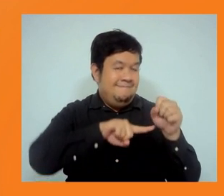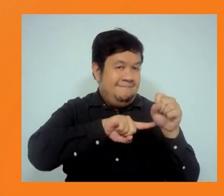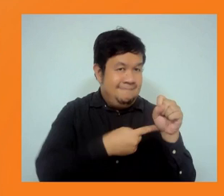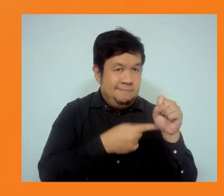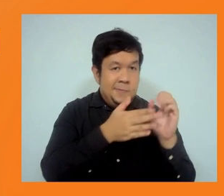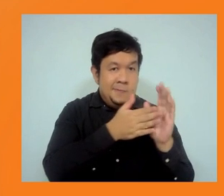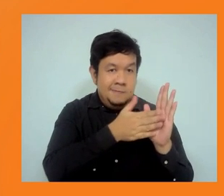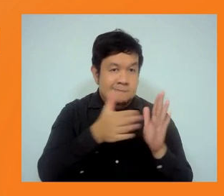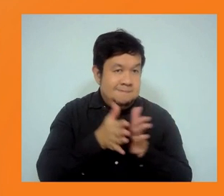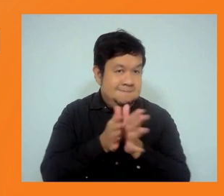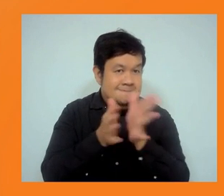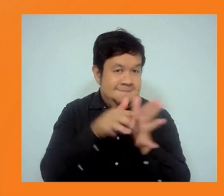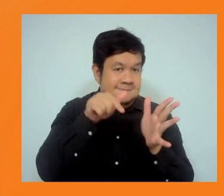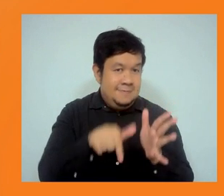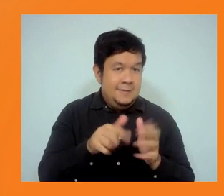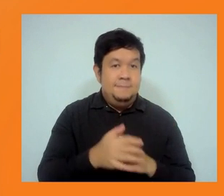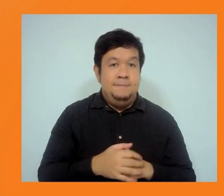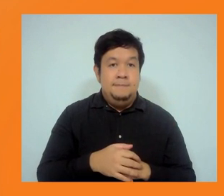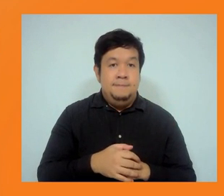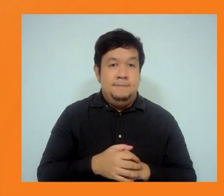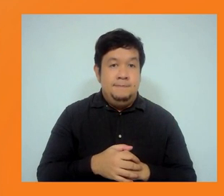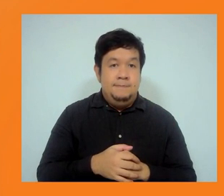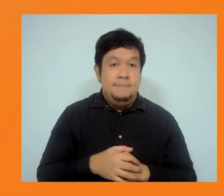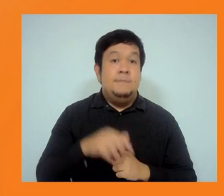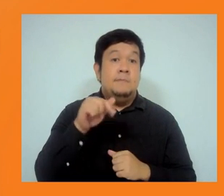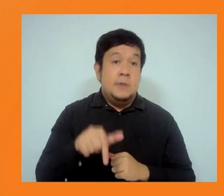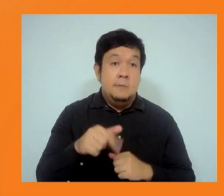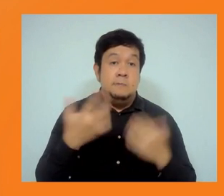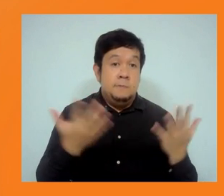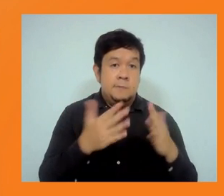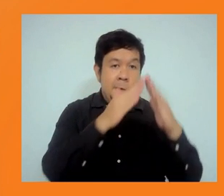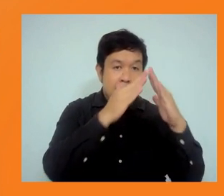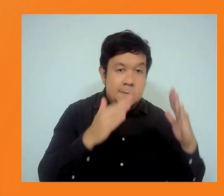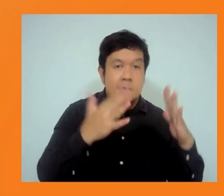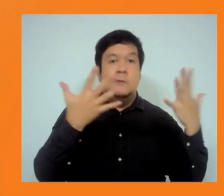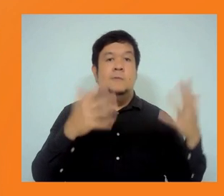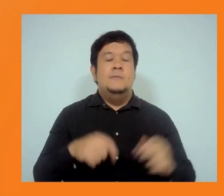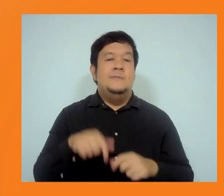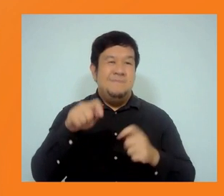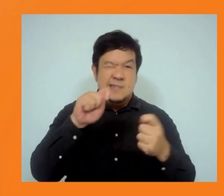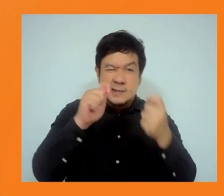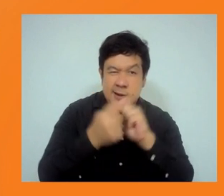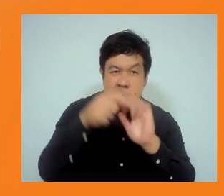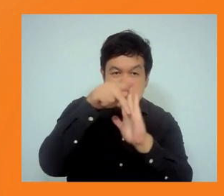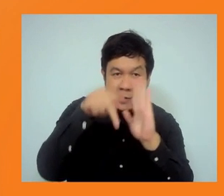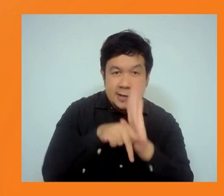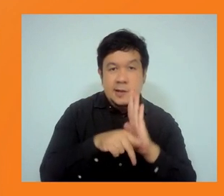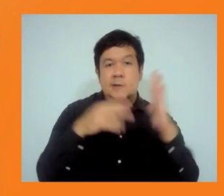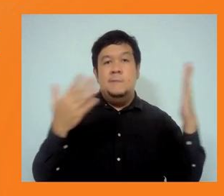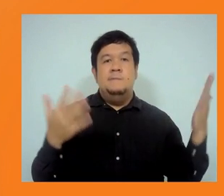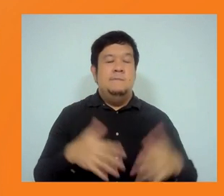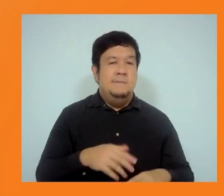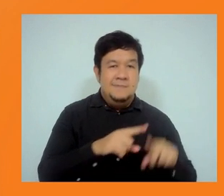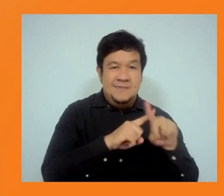emissions, with lower thresholds in the current policy, as well as integrating climate risk screening at the project and